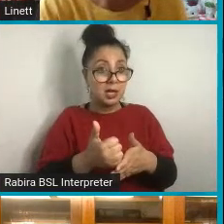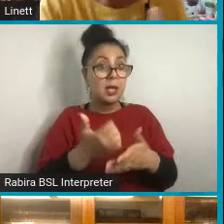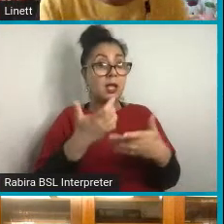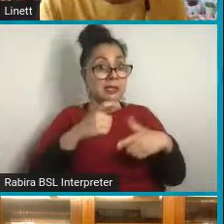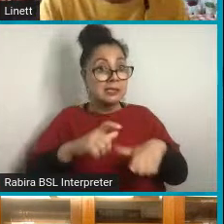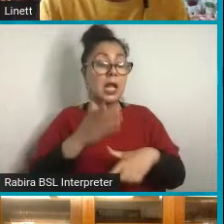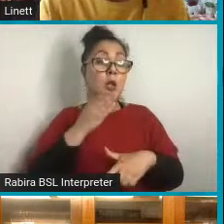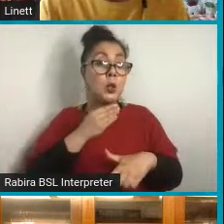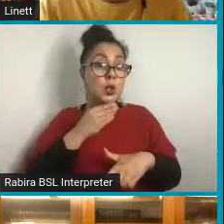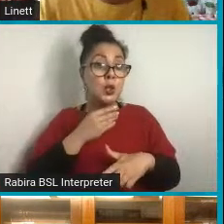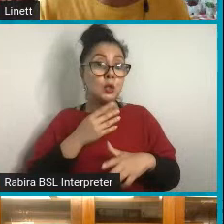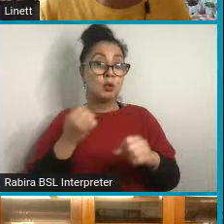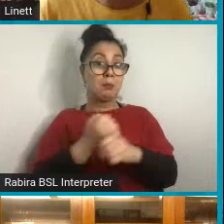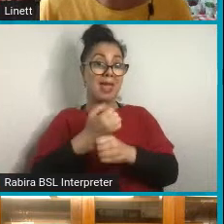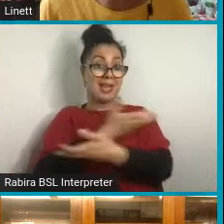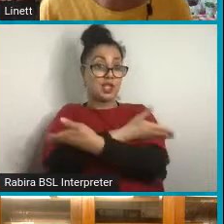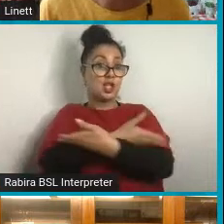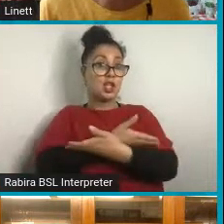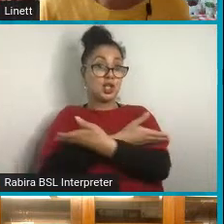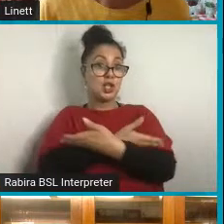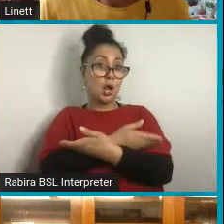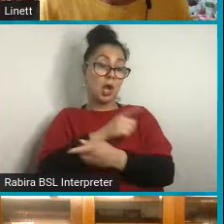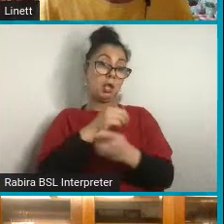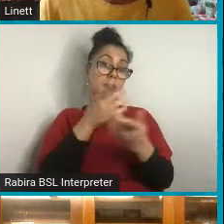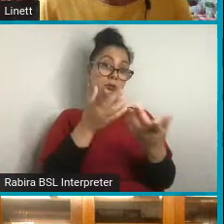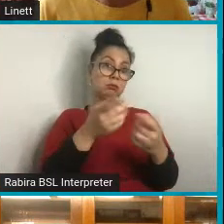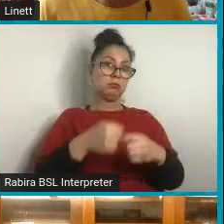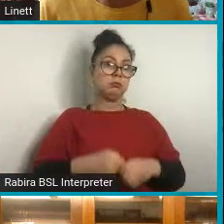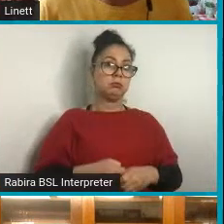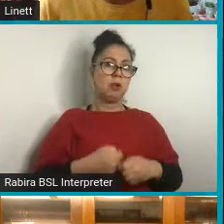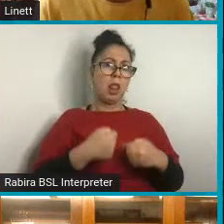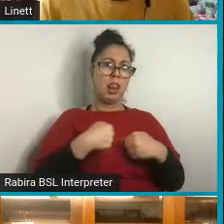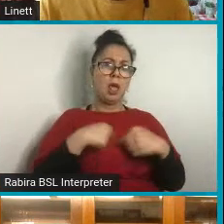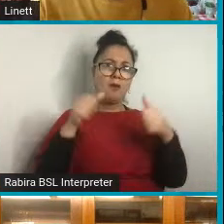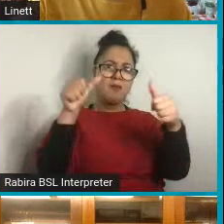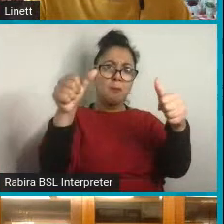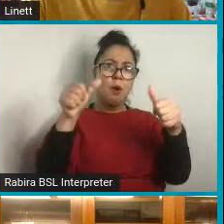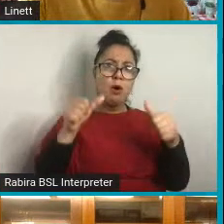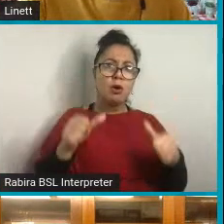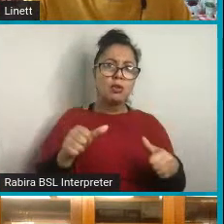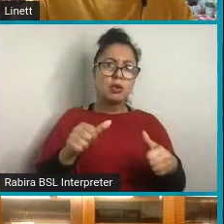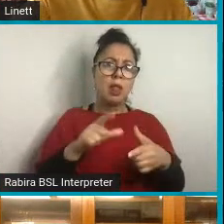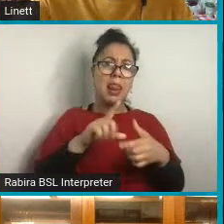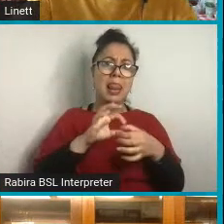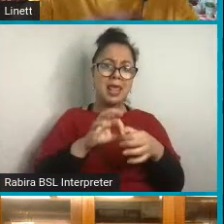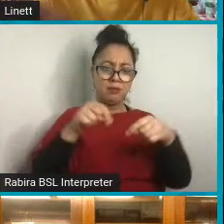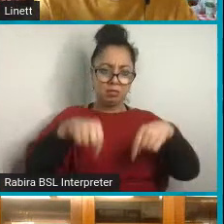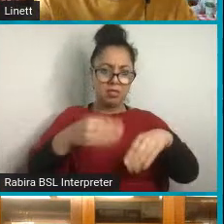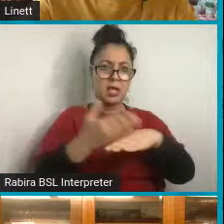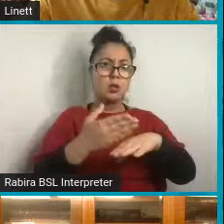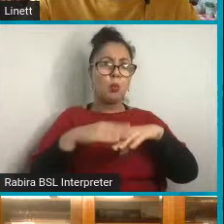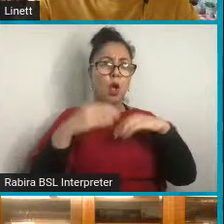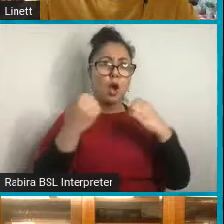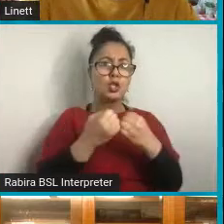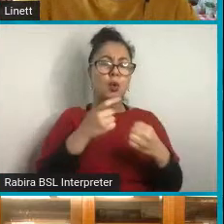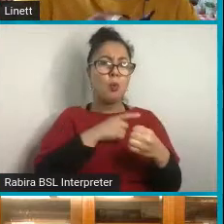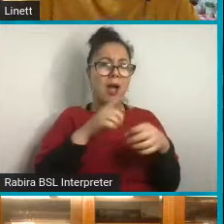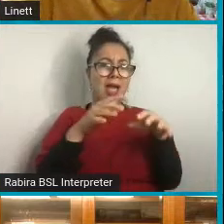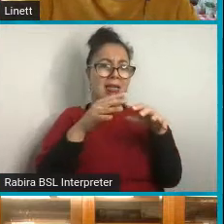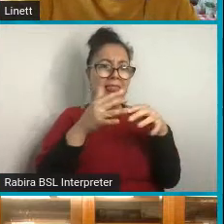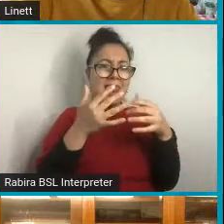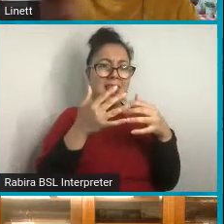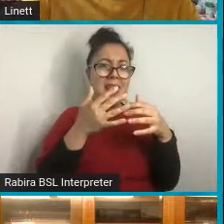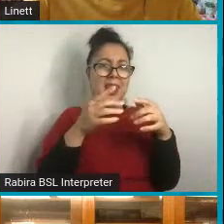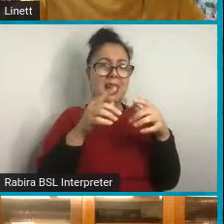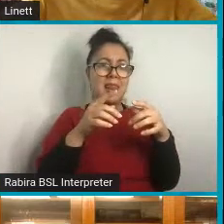And what I love about this poster as well and how it will relate to this workshop, it's the layout as well. the